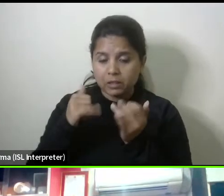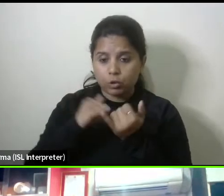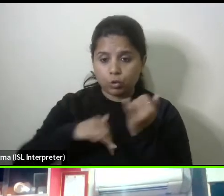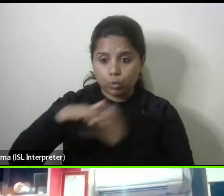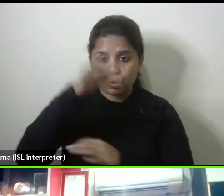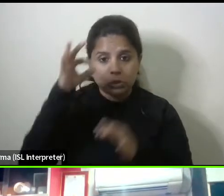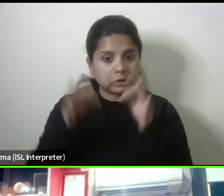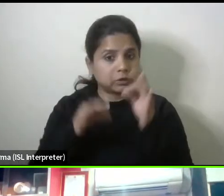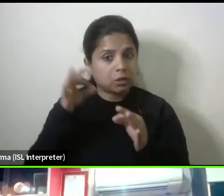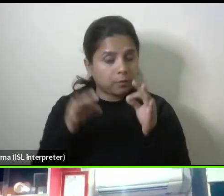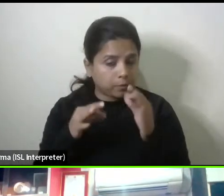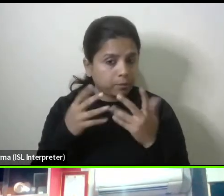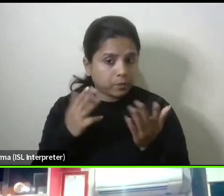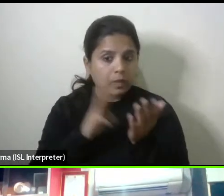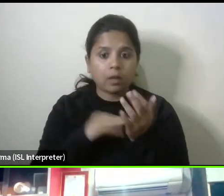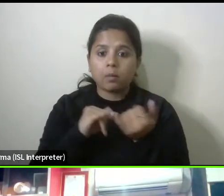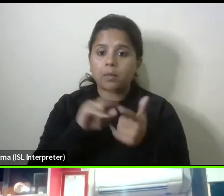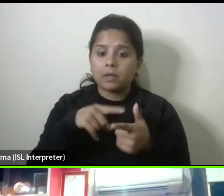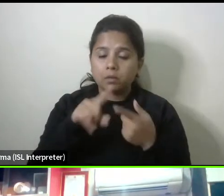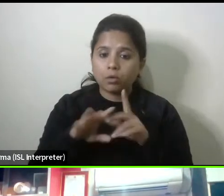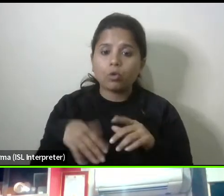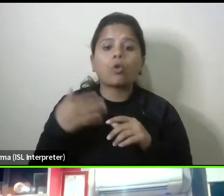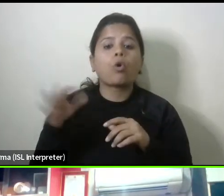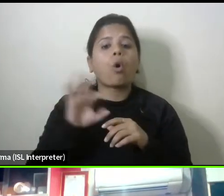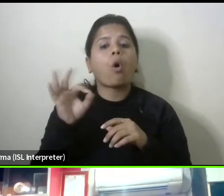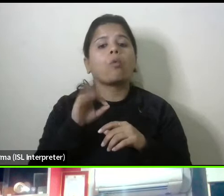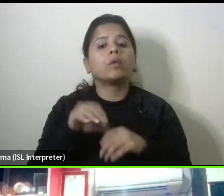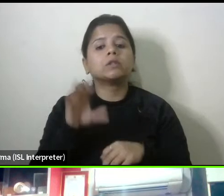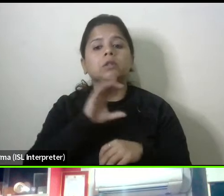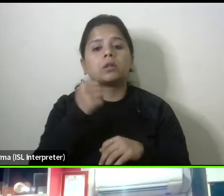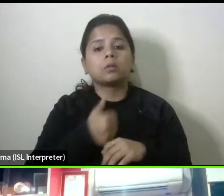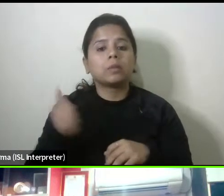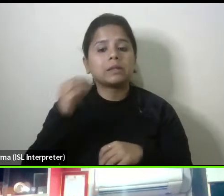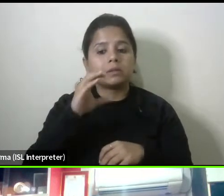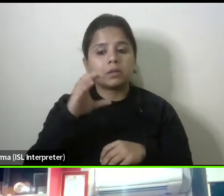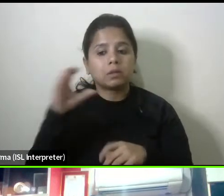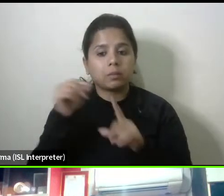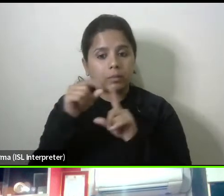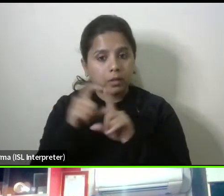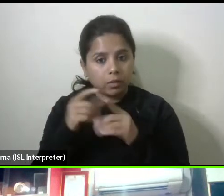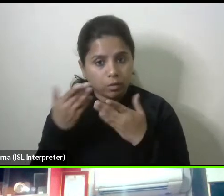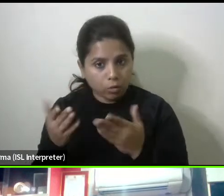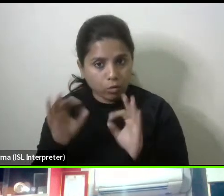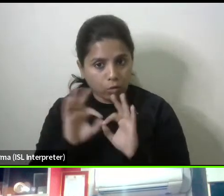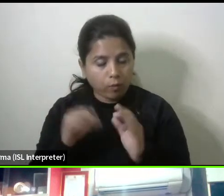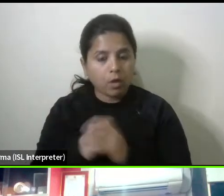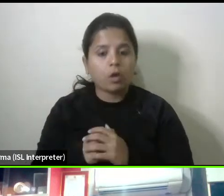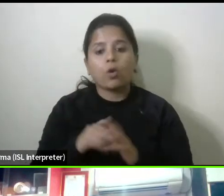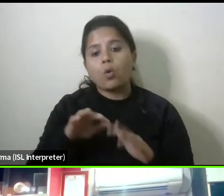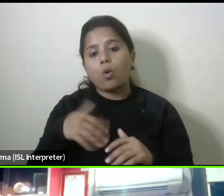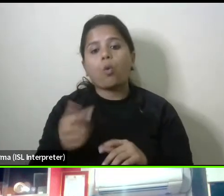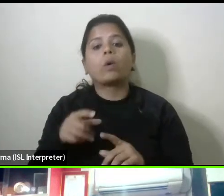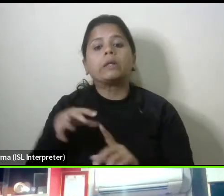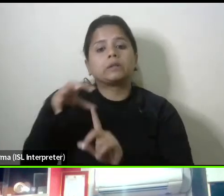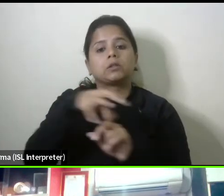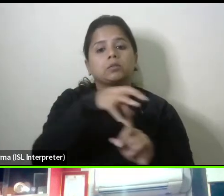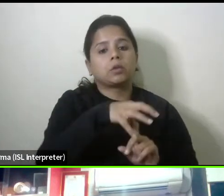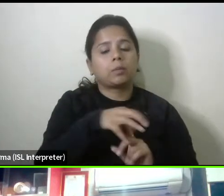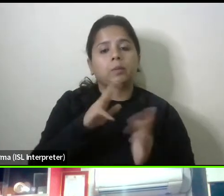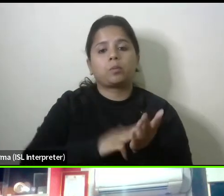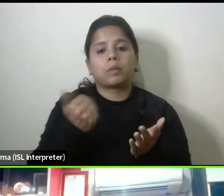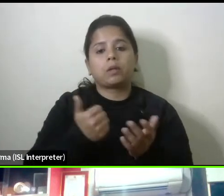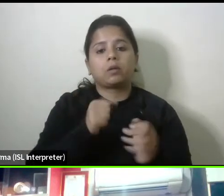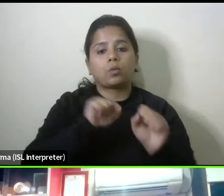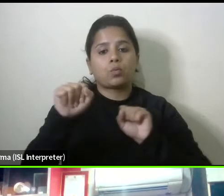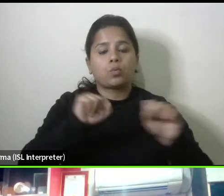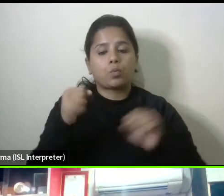no uh office of commissioner of disabilities or whether it is you know each each uh department each ministry each